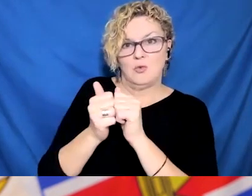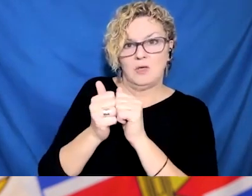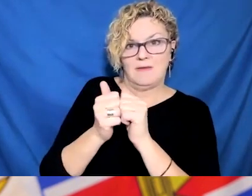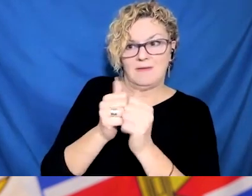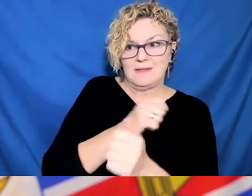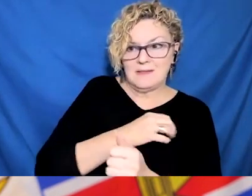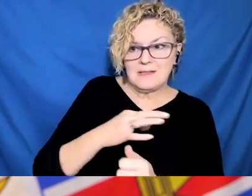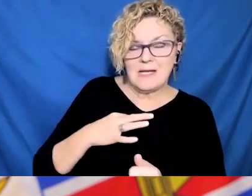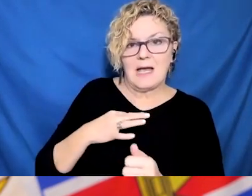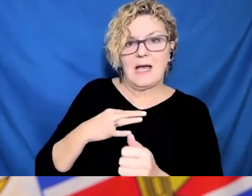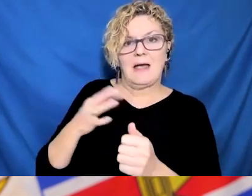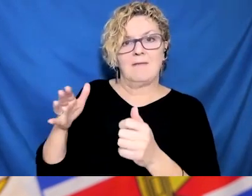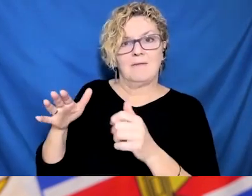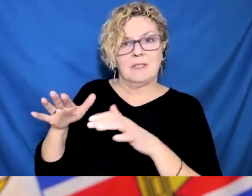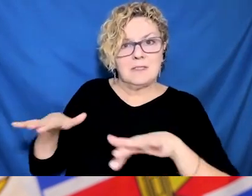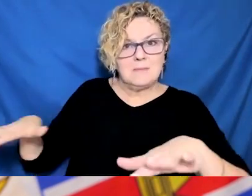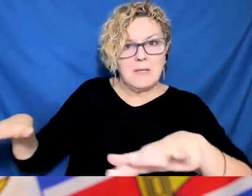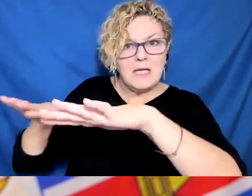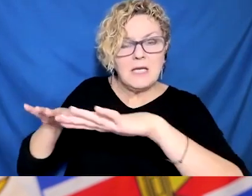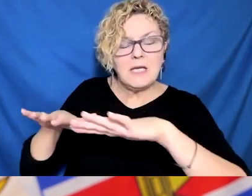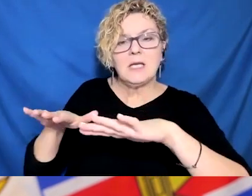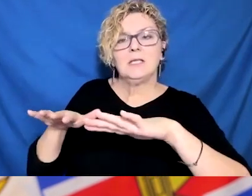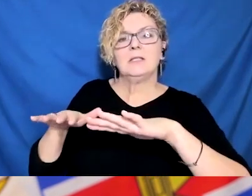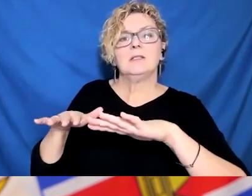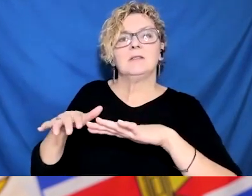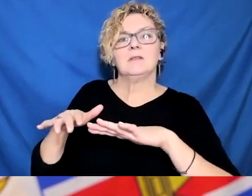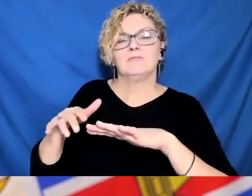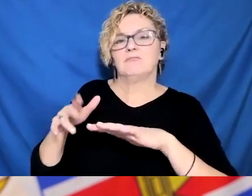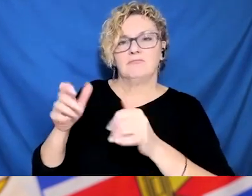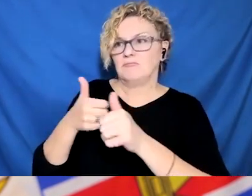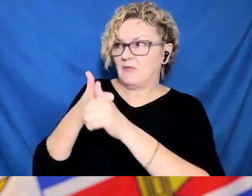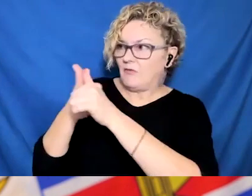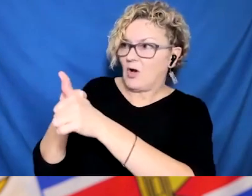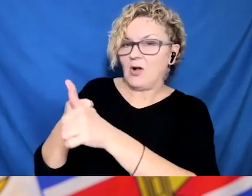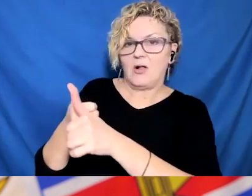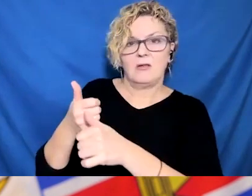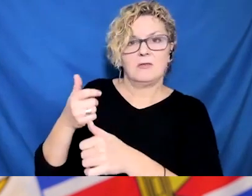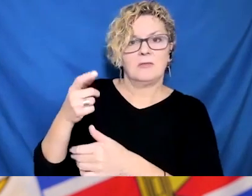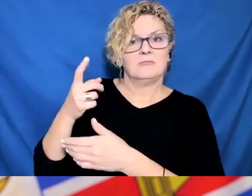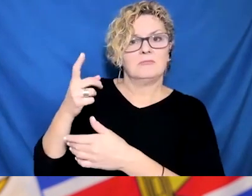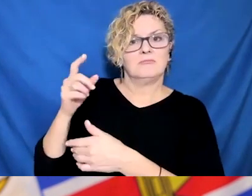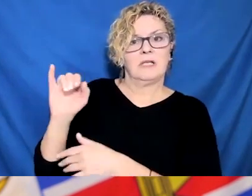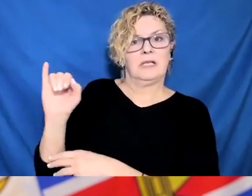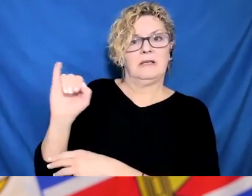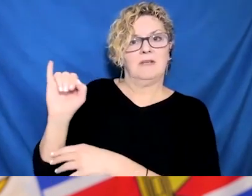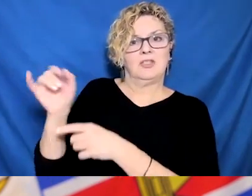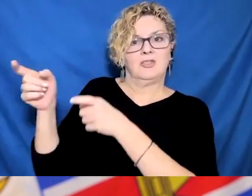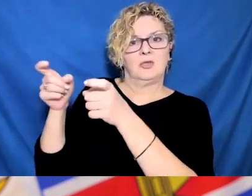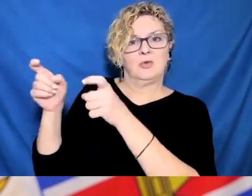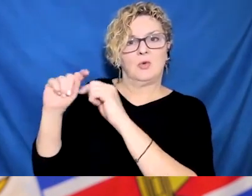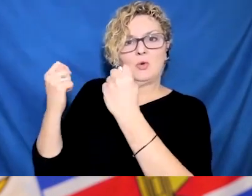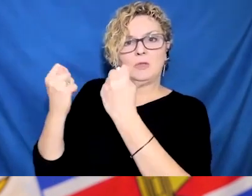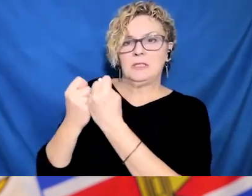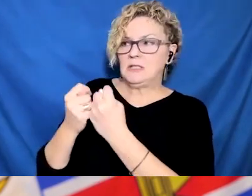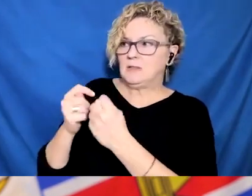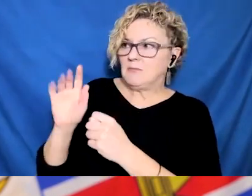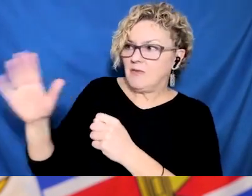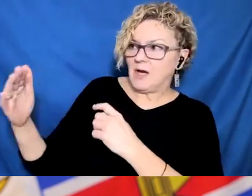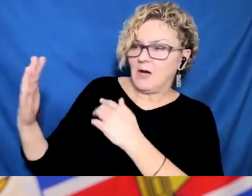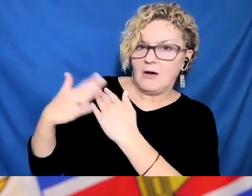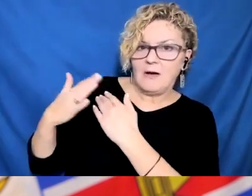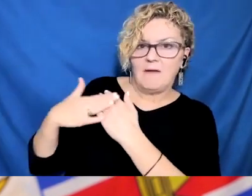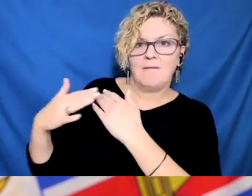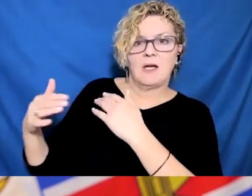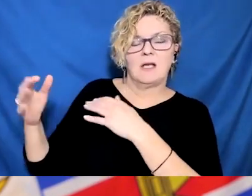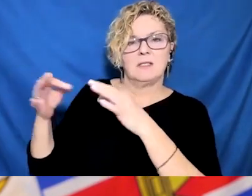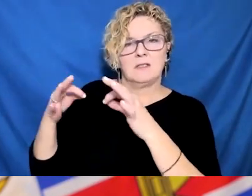What is going to happen for people who have COVID? There are many people concerned that if they don't have this positive